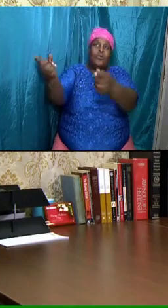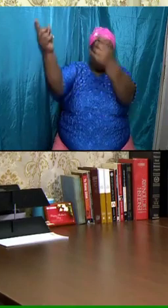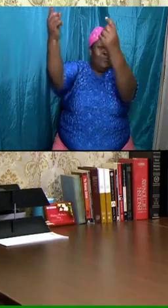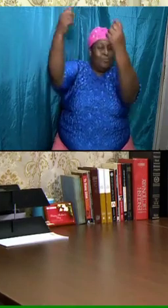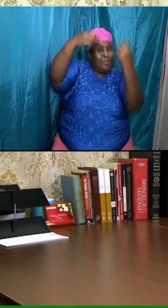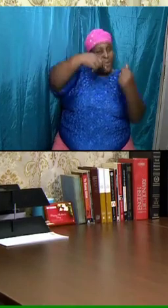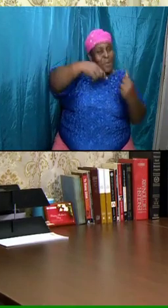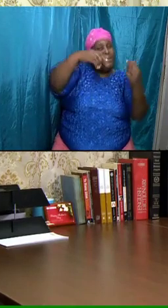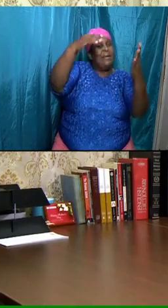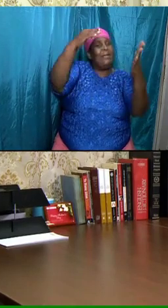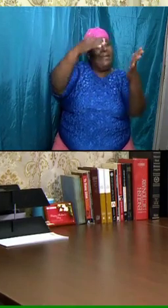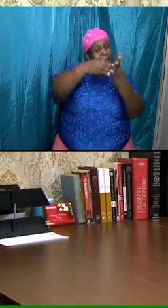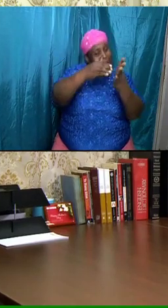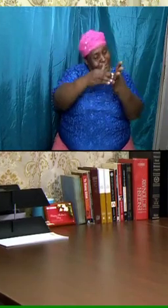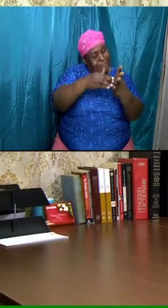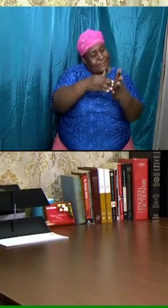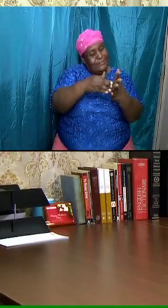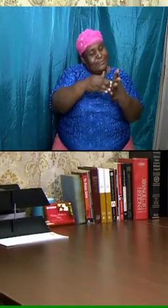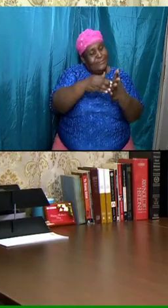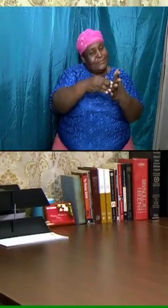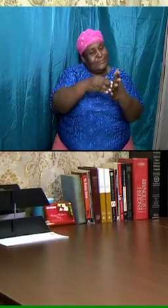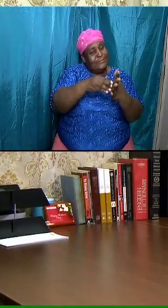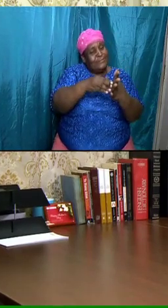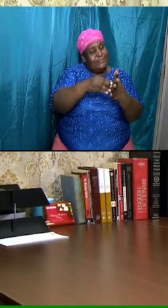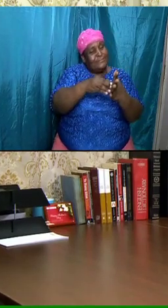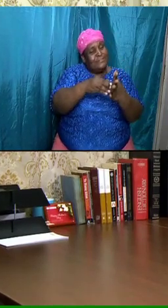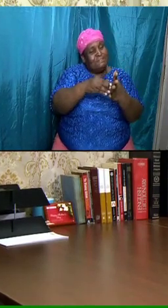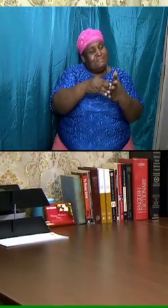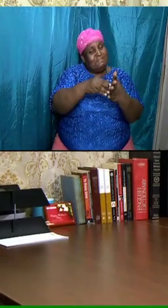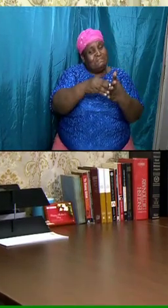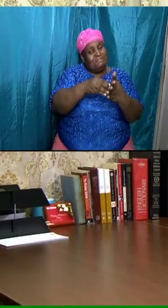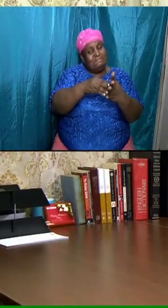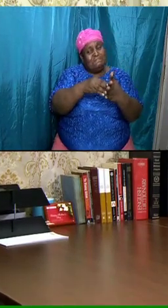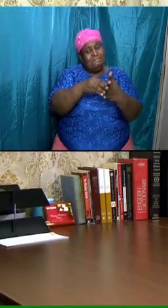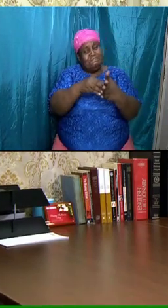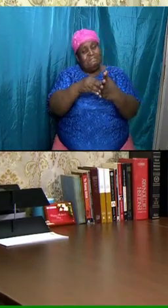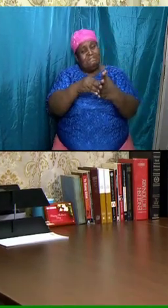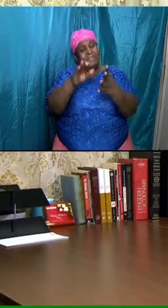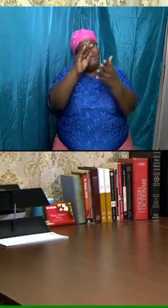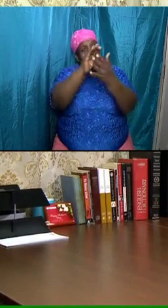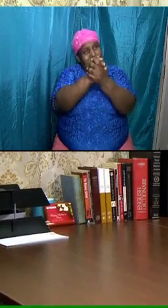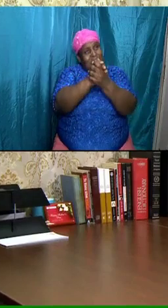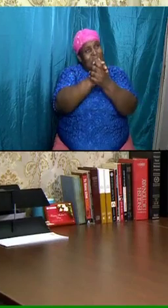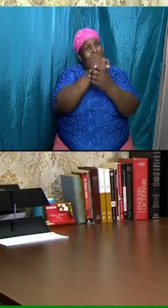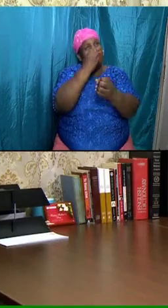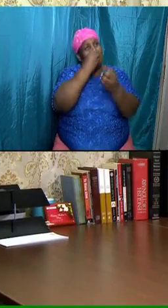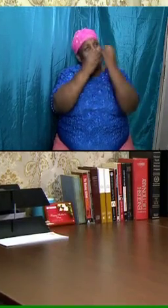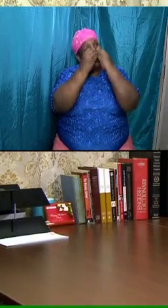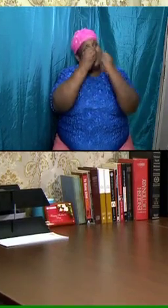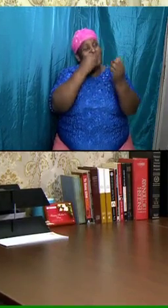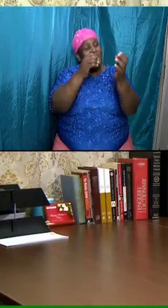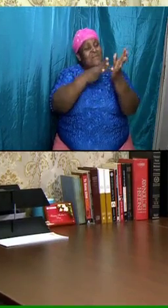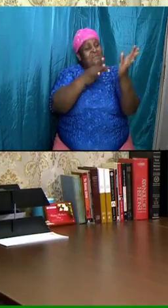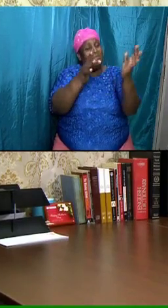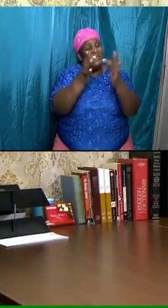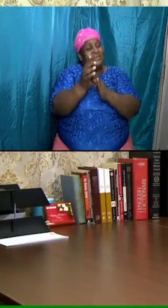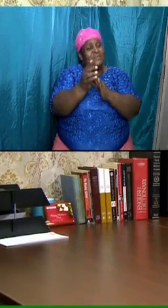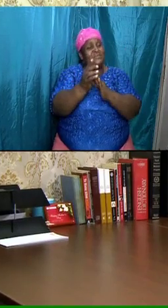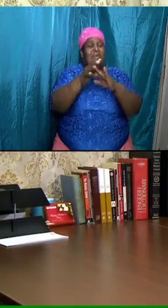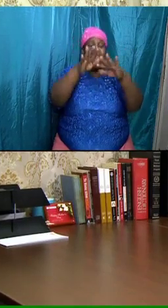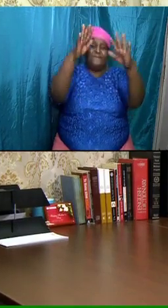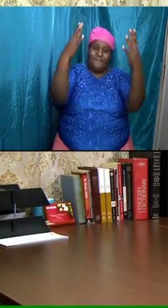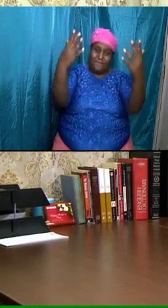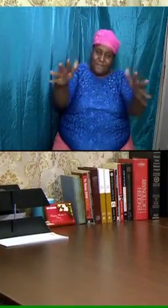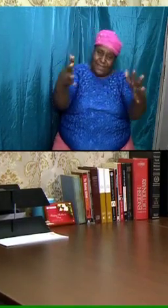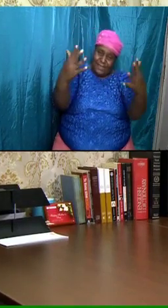period after that seven year period after the time of having the marriage supper of the lamb after going through that great